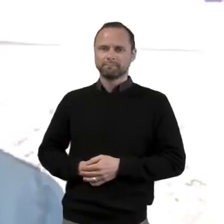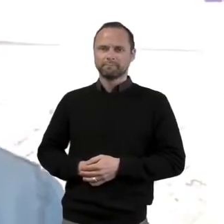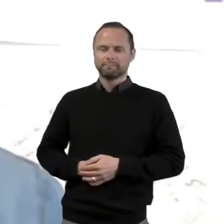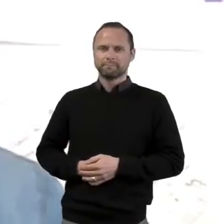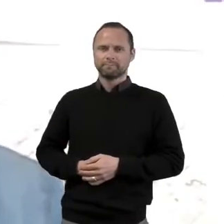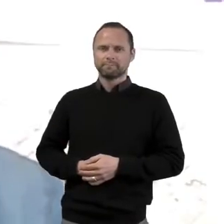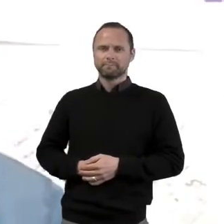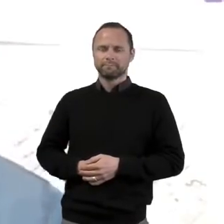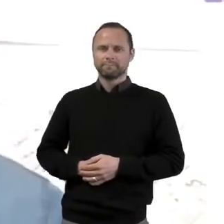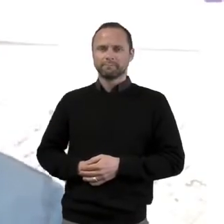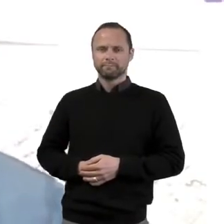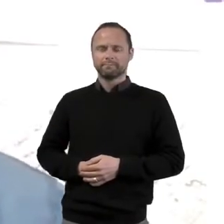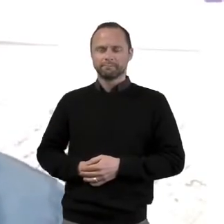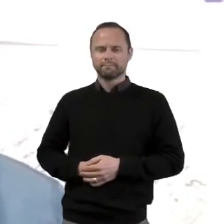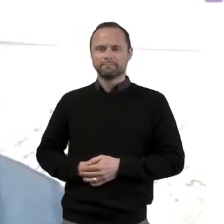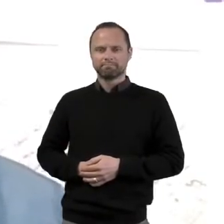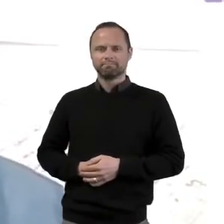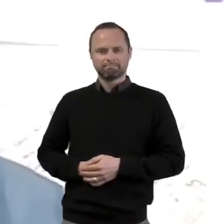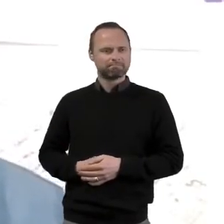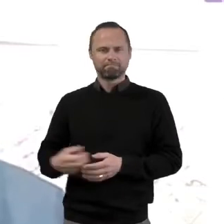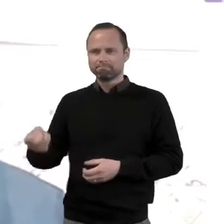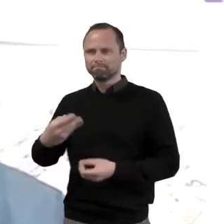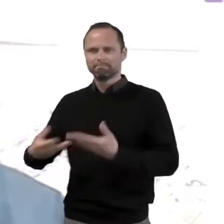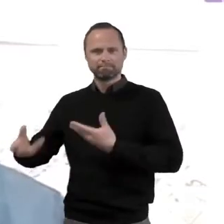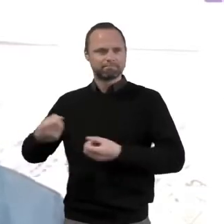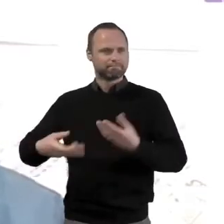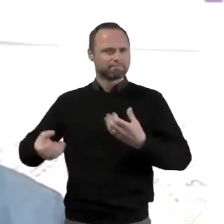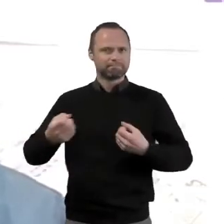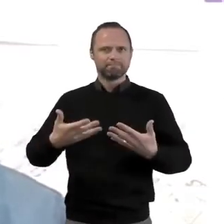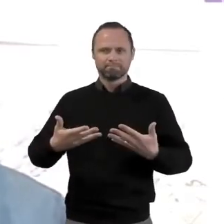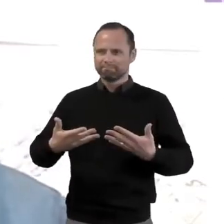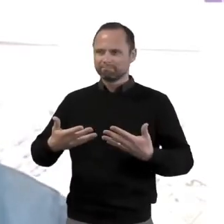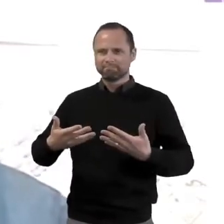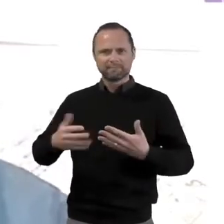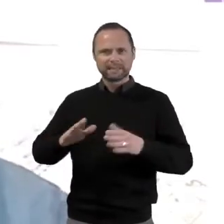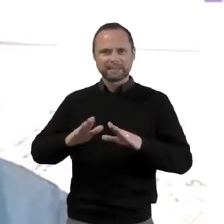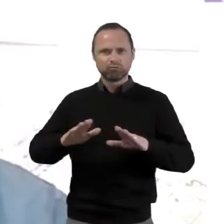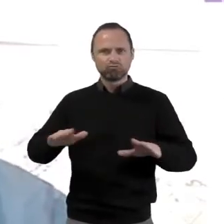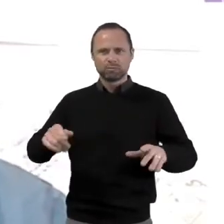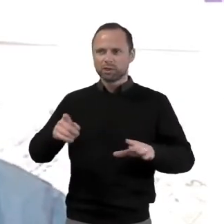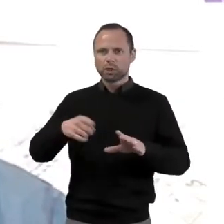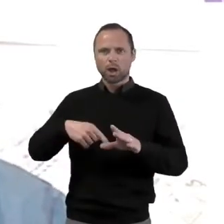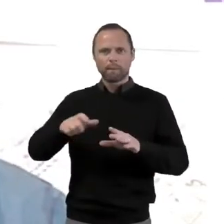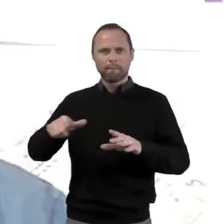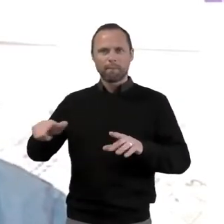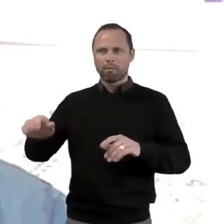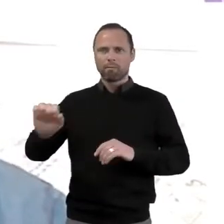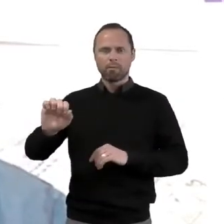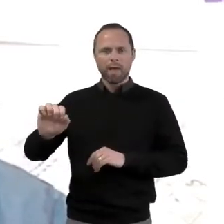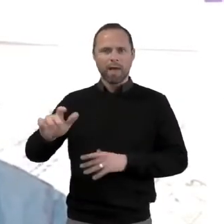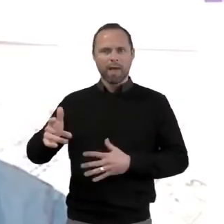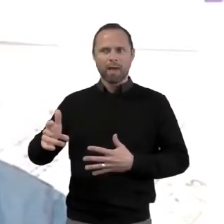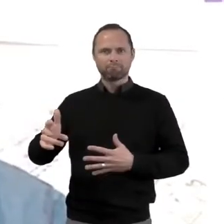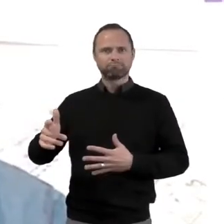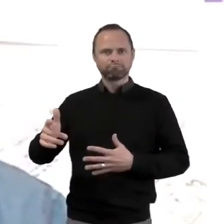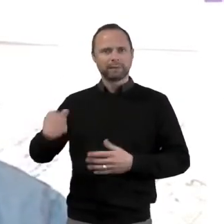Really it's so good to hear the different voices and how everyone has